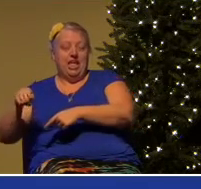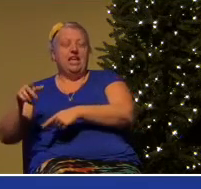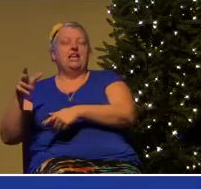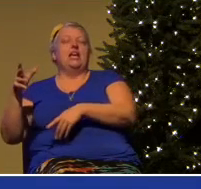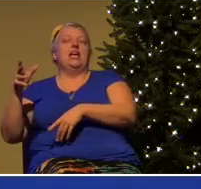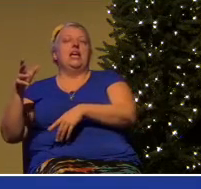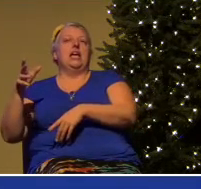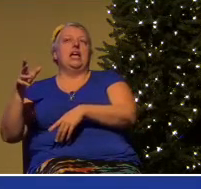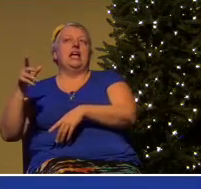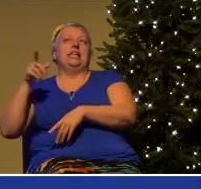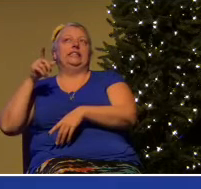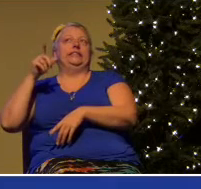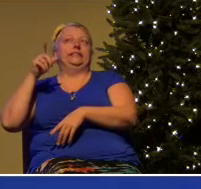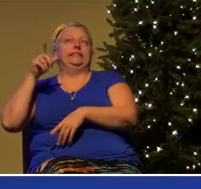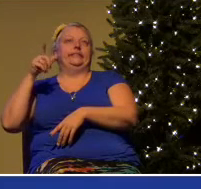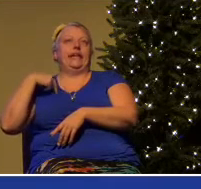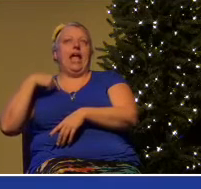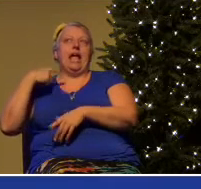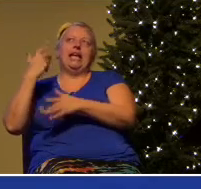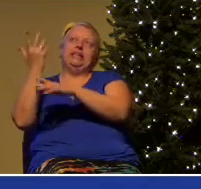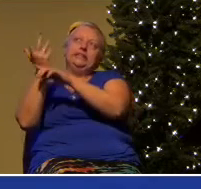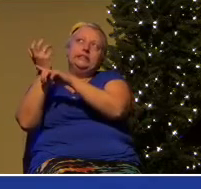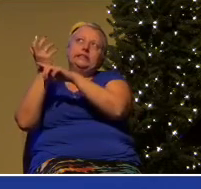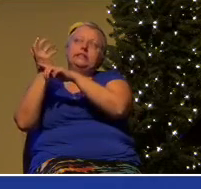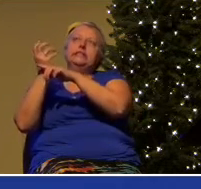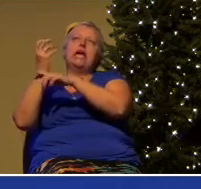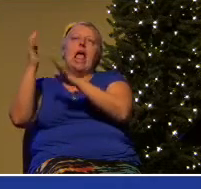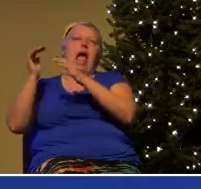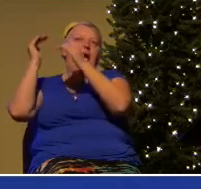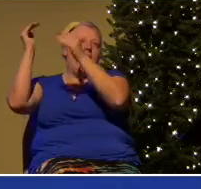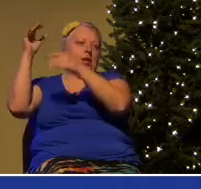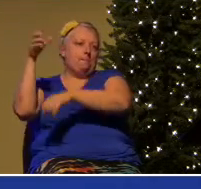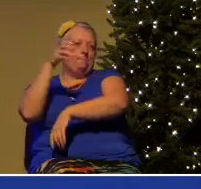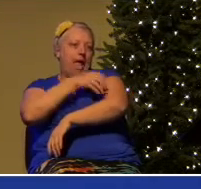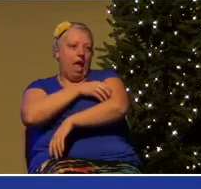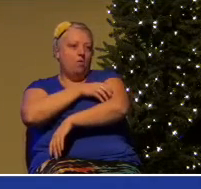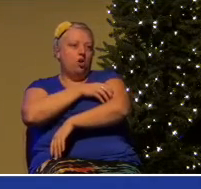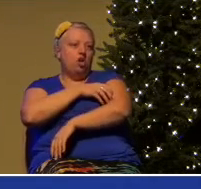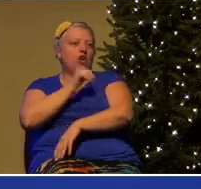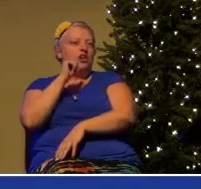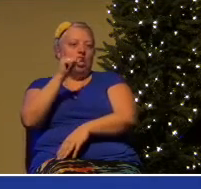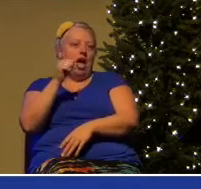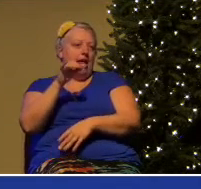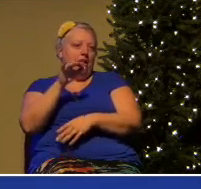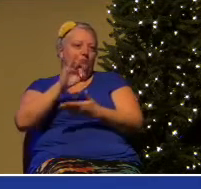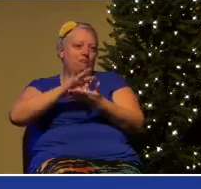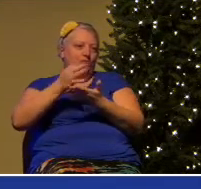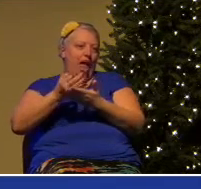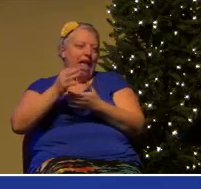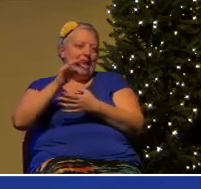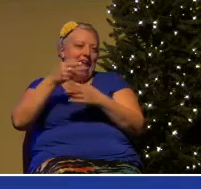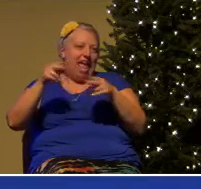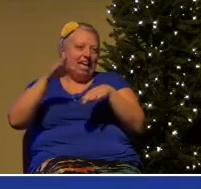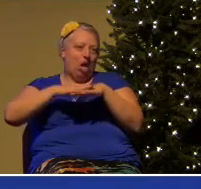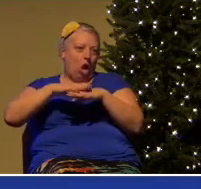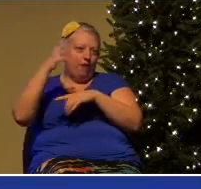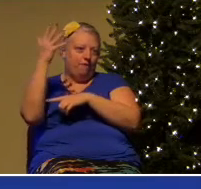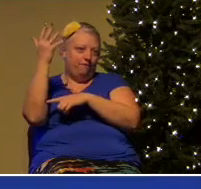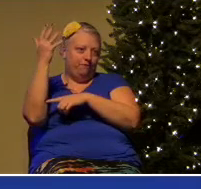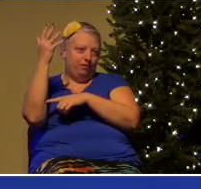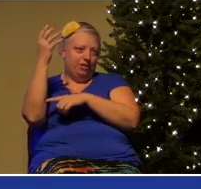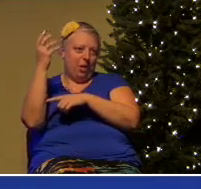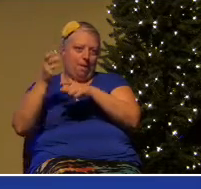and in the simplicity of faith said Lord if you're there please help me with this and out of word of a lie